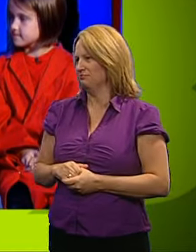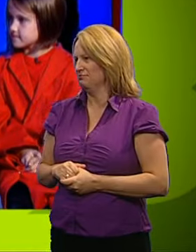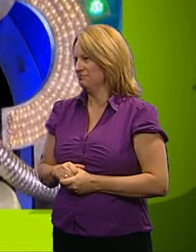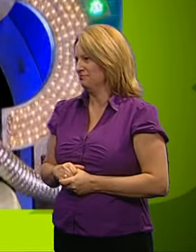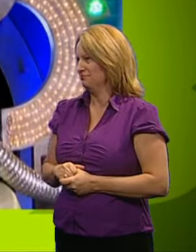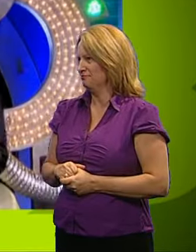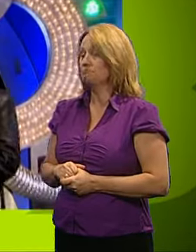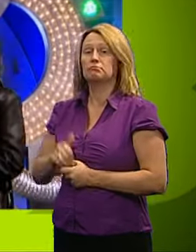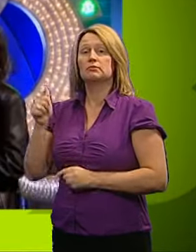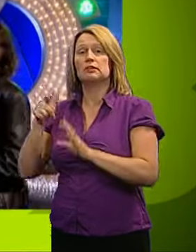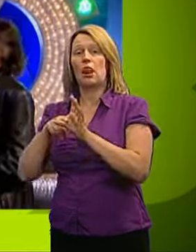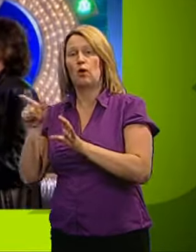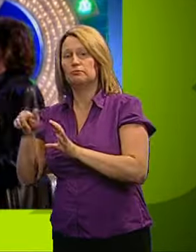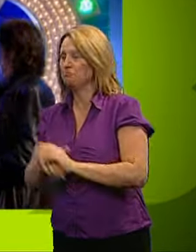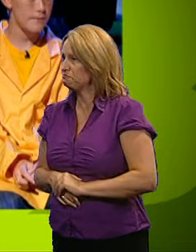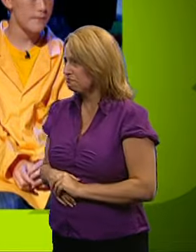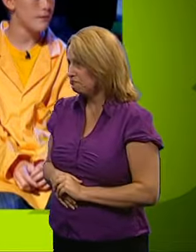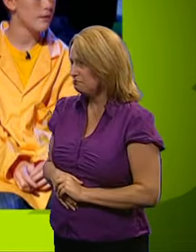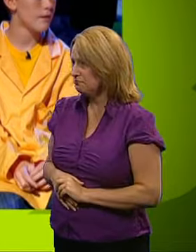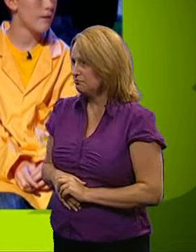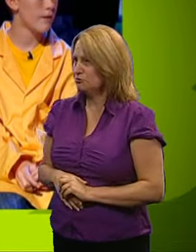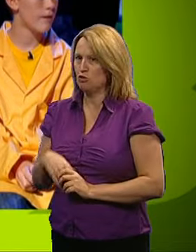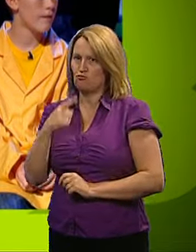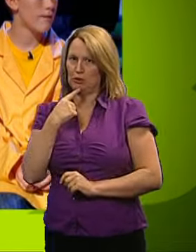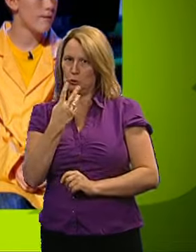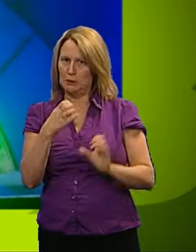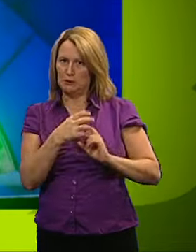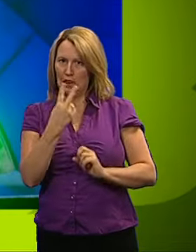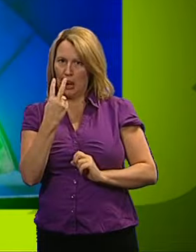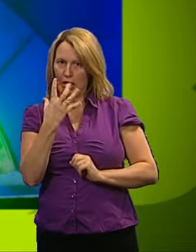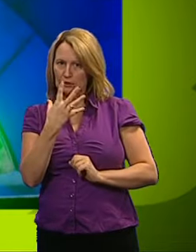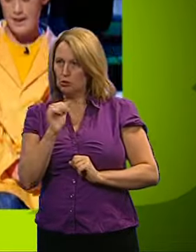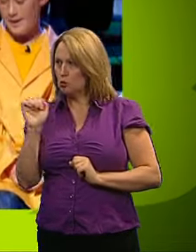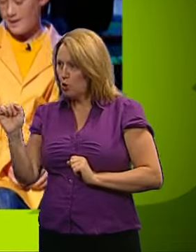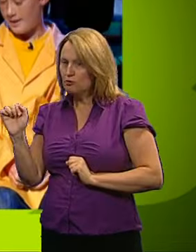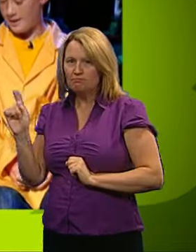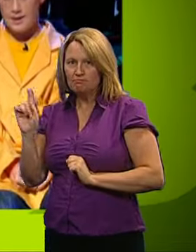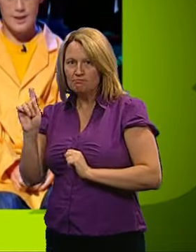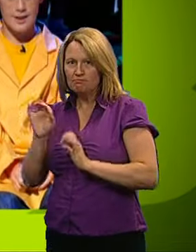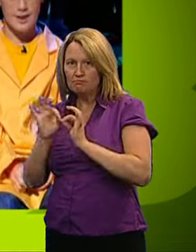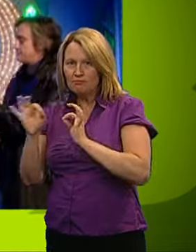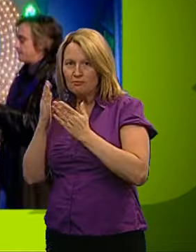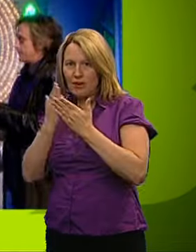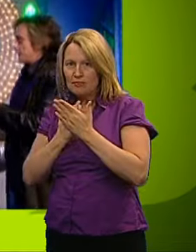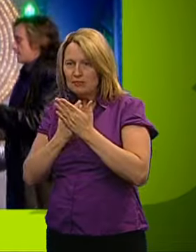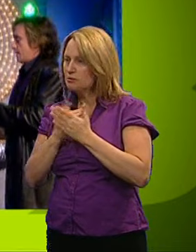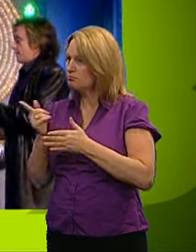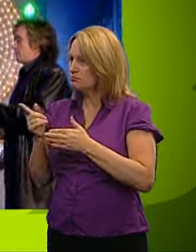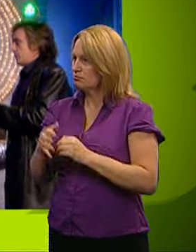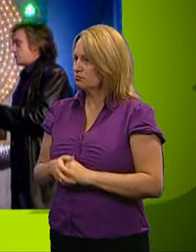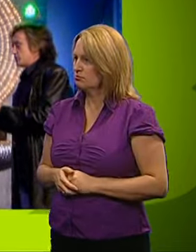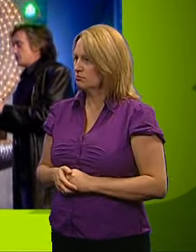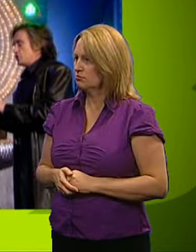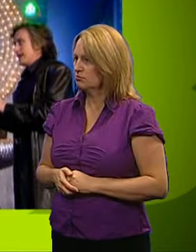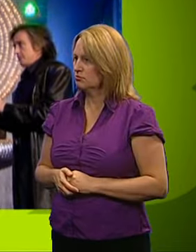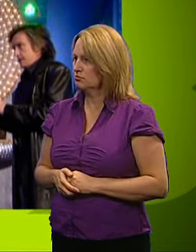India. Right, yellows. The reds have two green lights. Here is your science fact. The